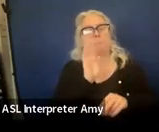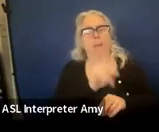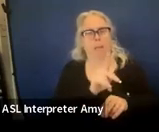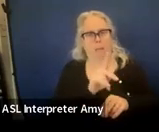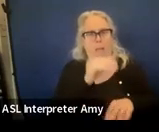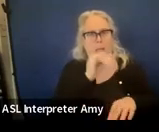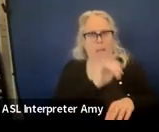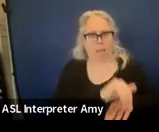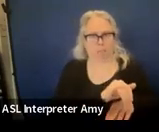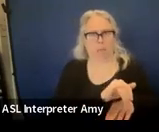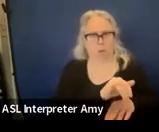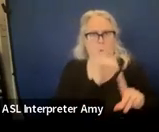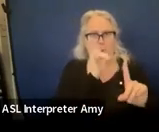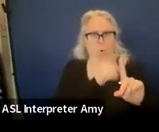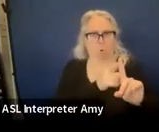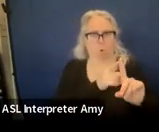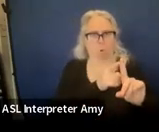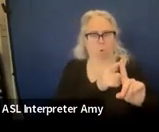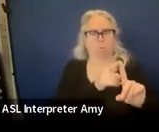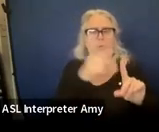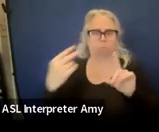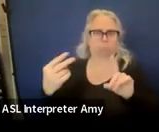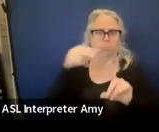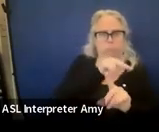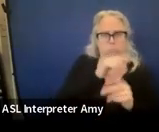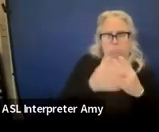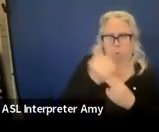we look at it from both ways.